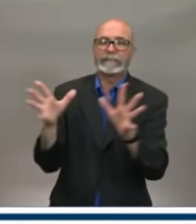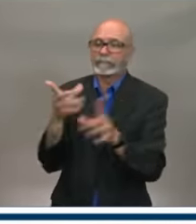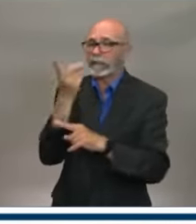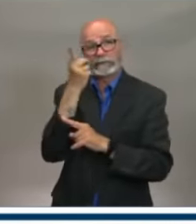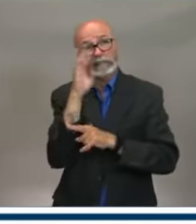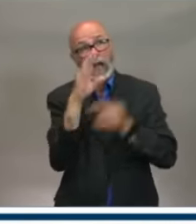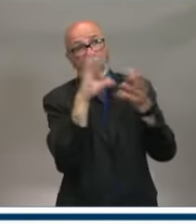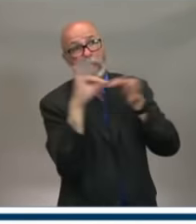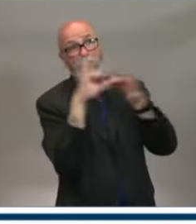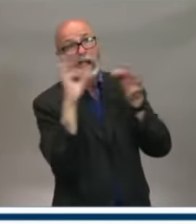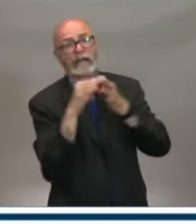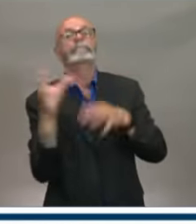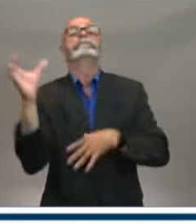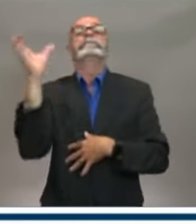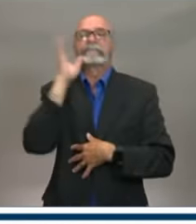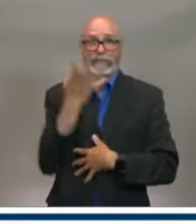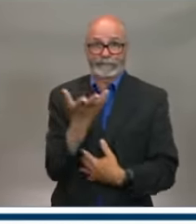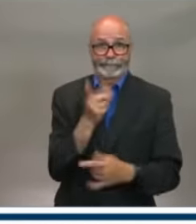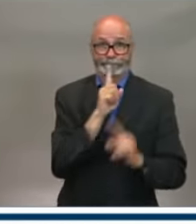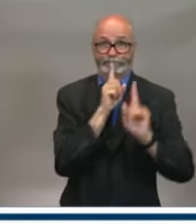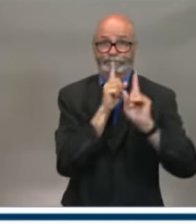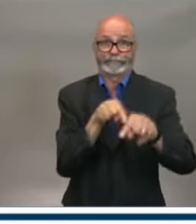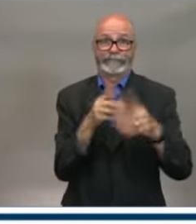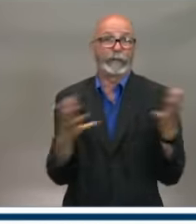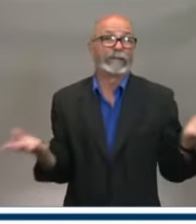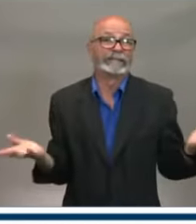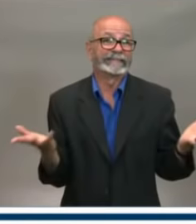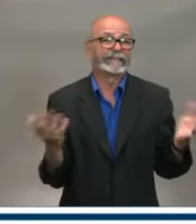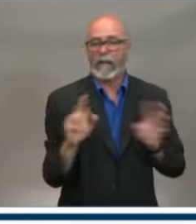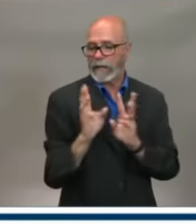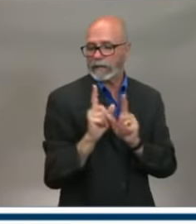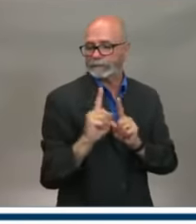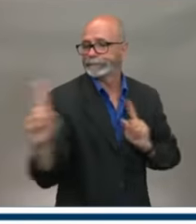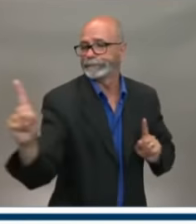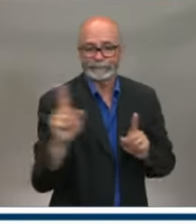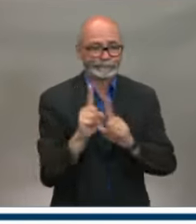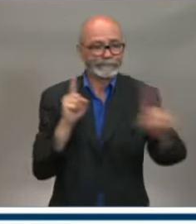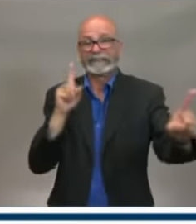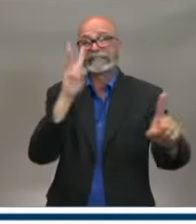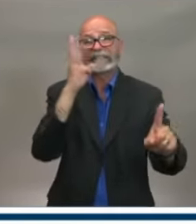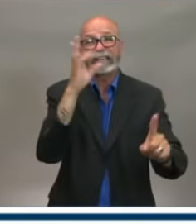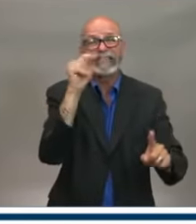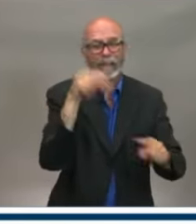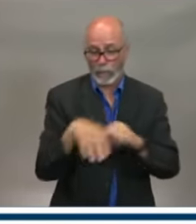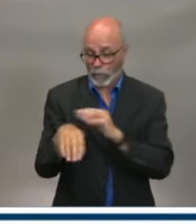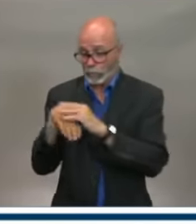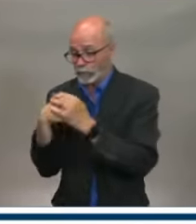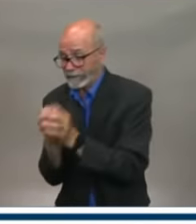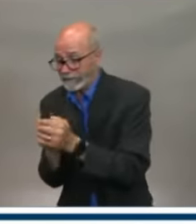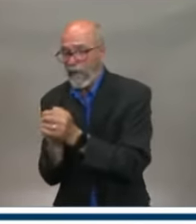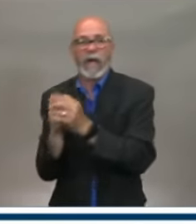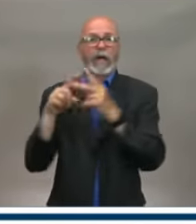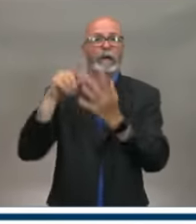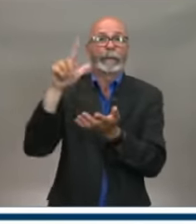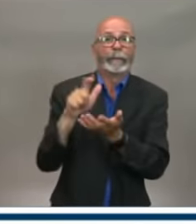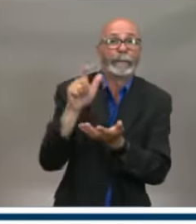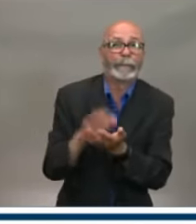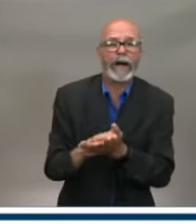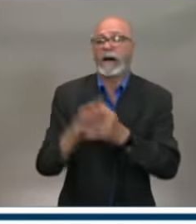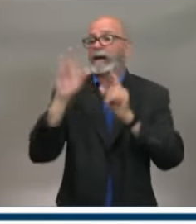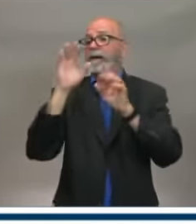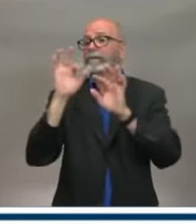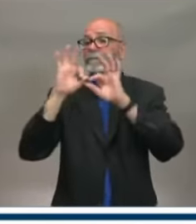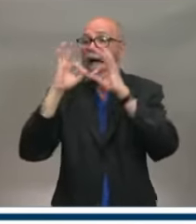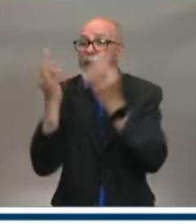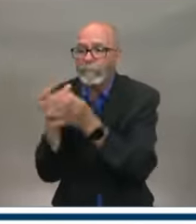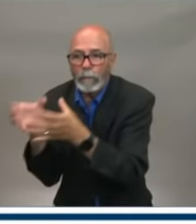feet apart. Six staying within your unit, lots of personal hygiene, washing hands